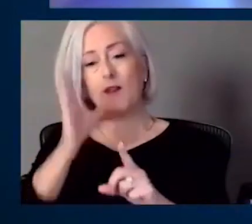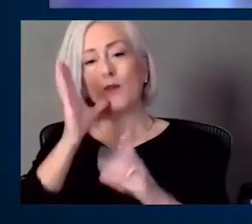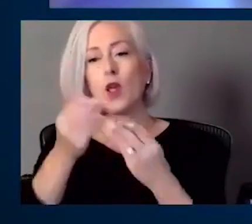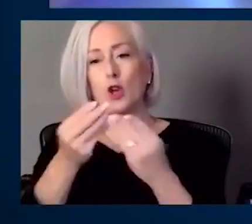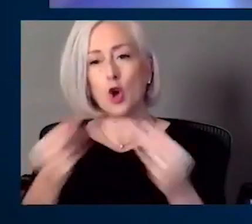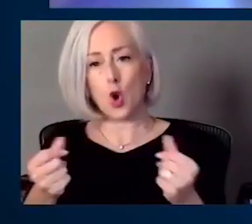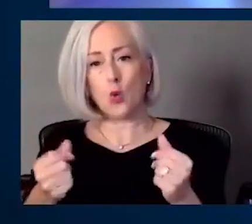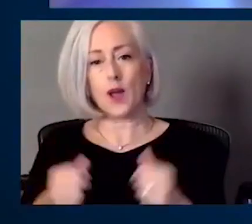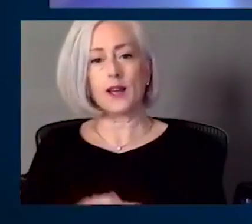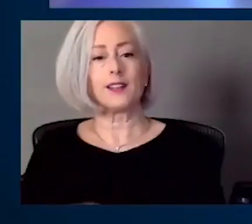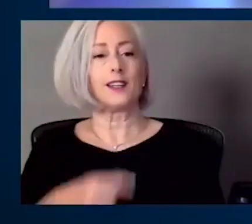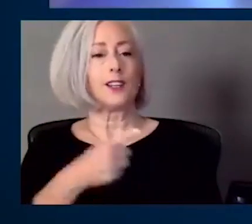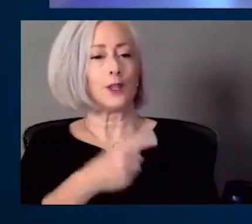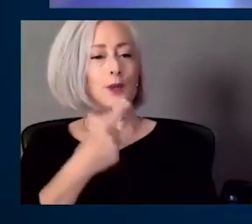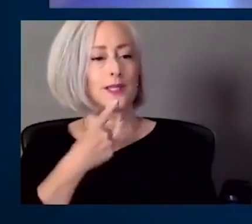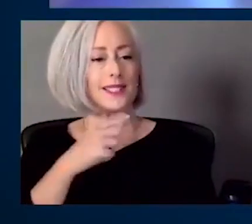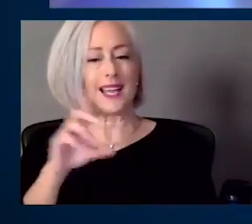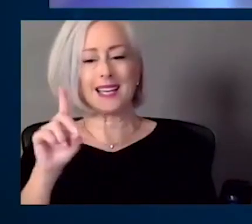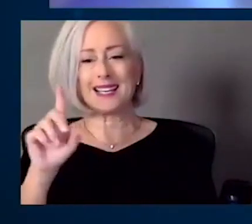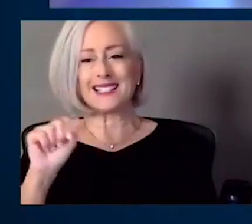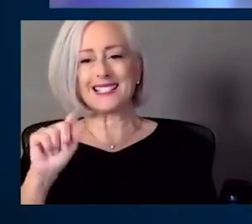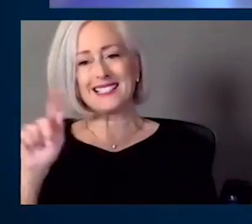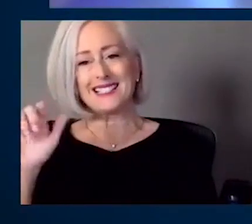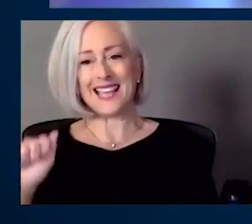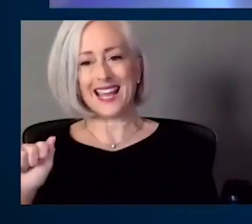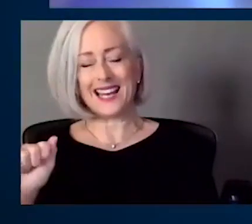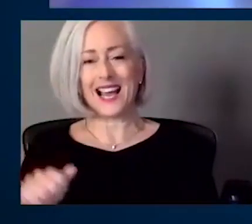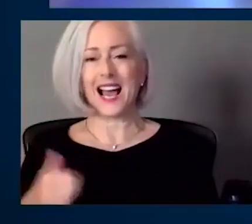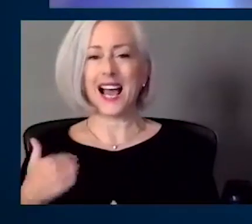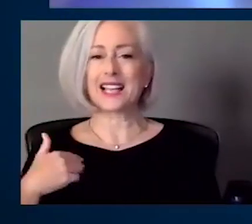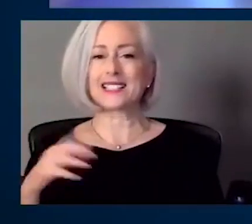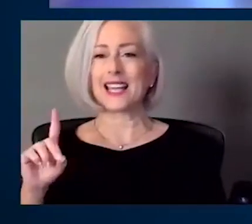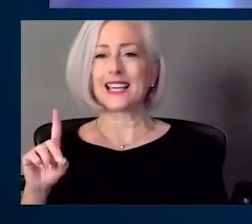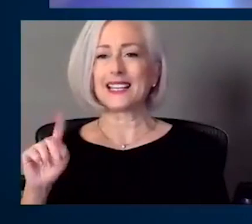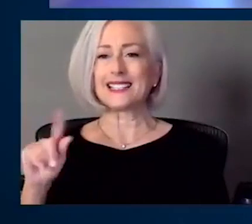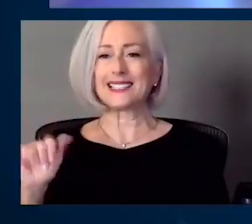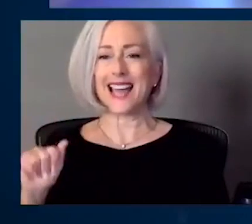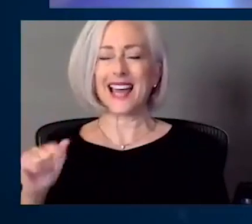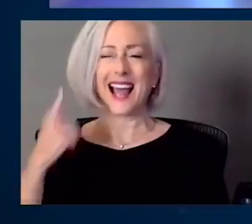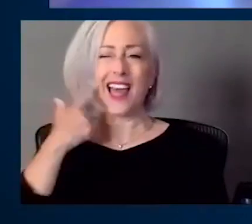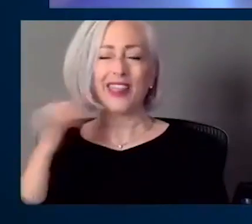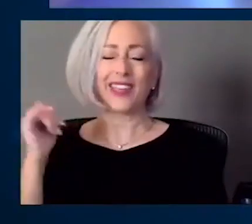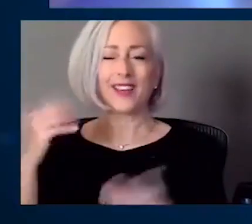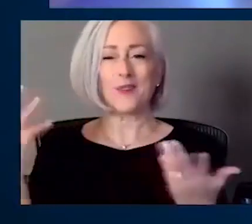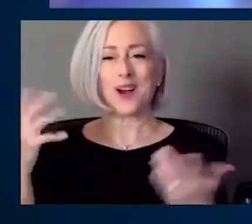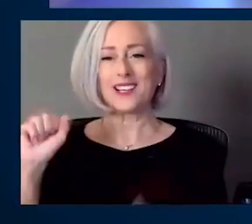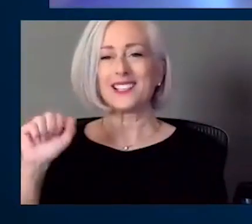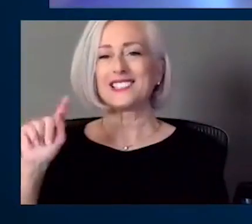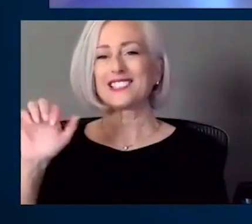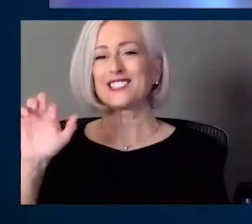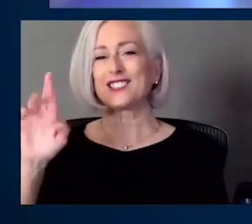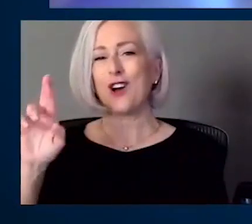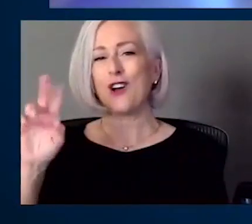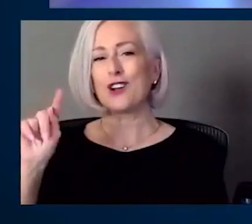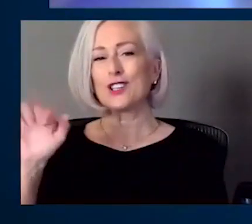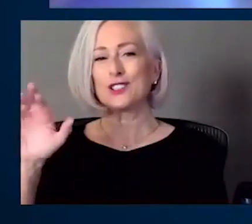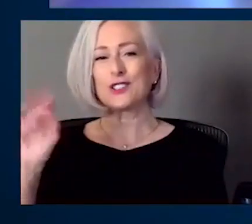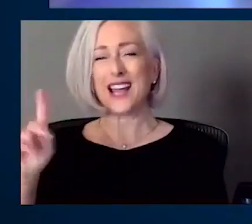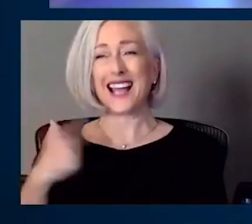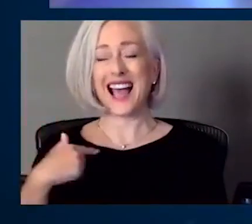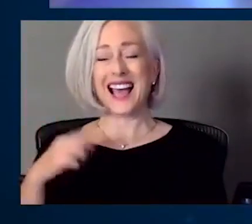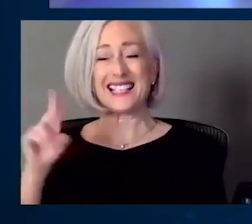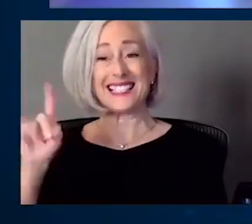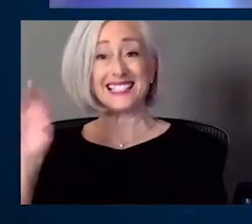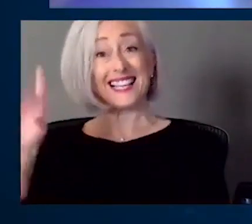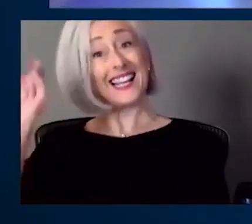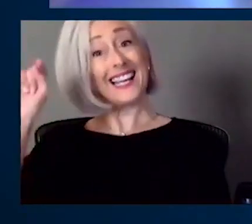say data. And when you say data, I think, I think of Star Trek. Right. did it for Dr. Seitz. He's on here. All right. Last